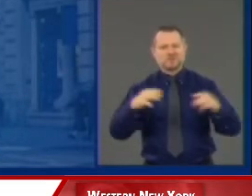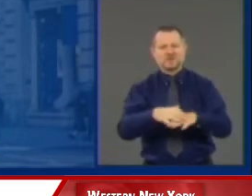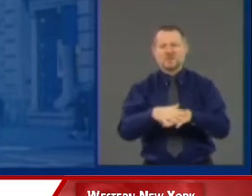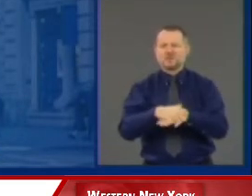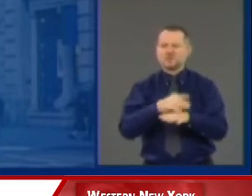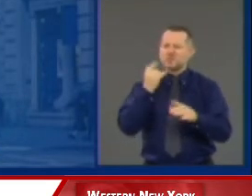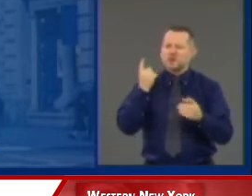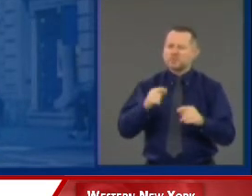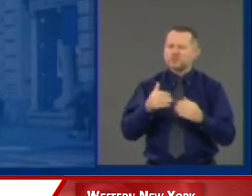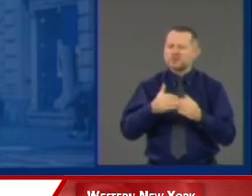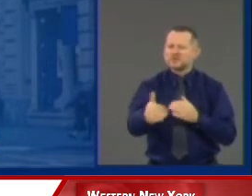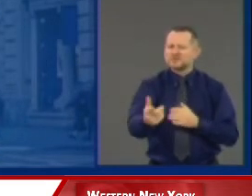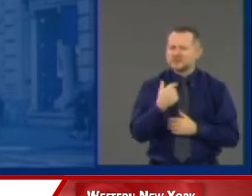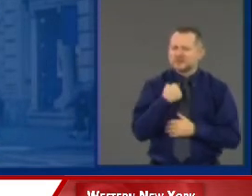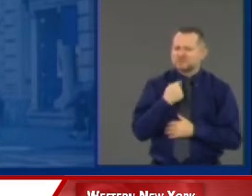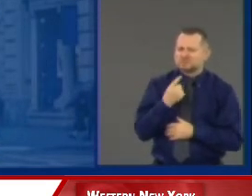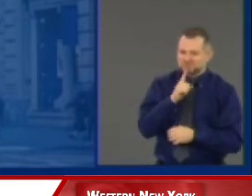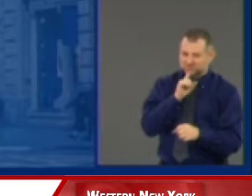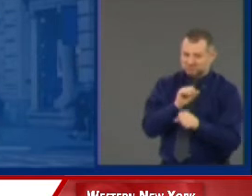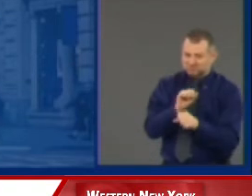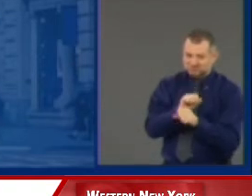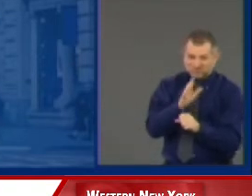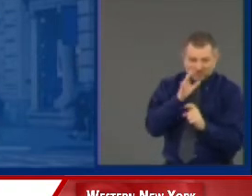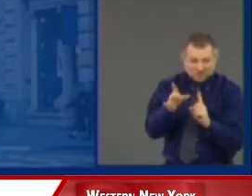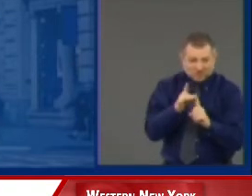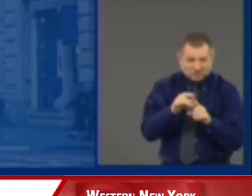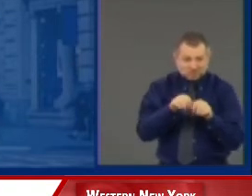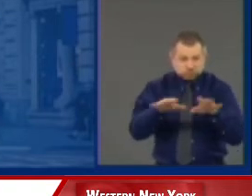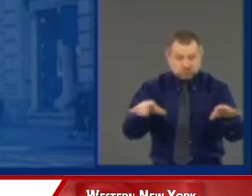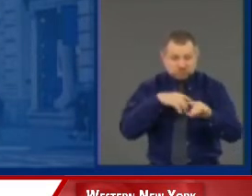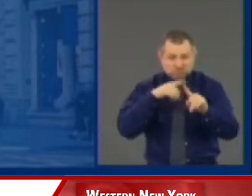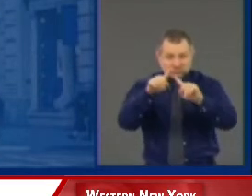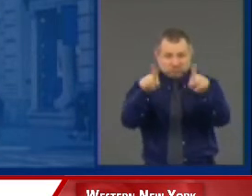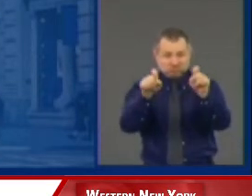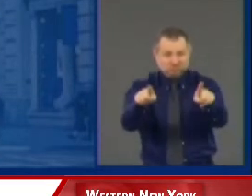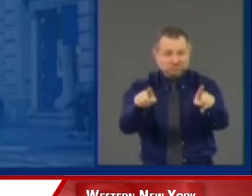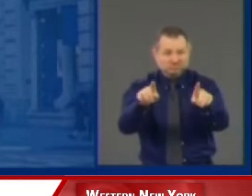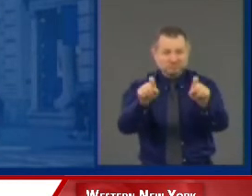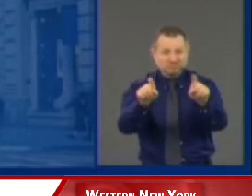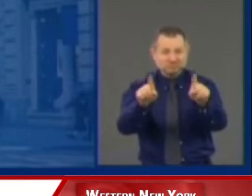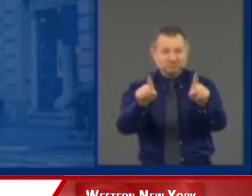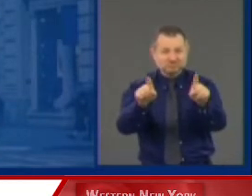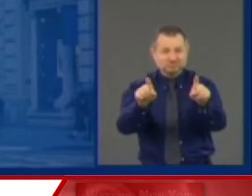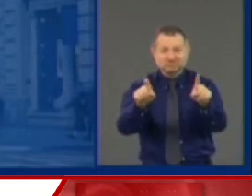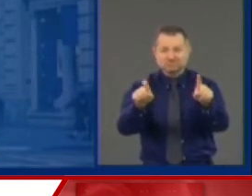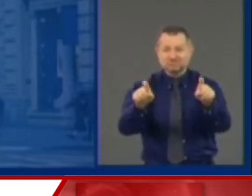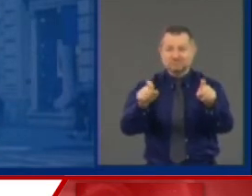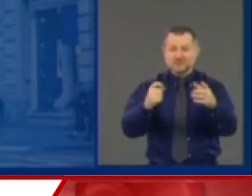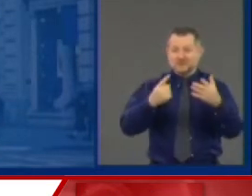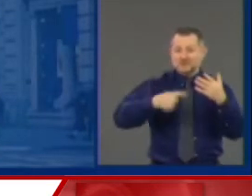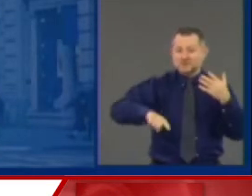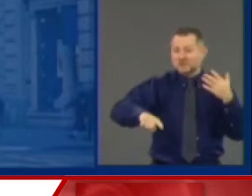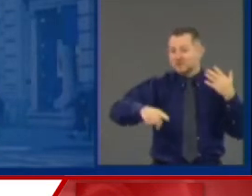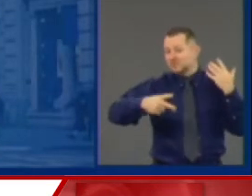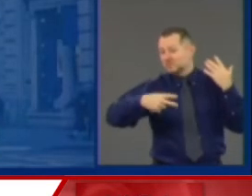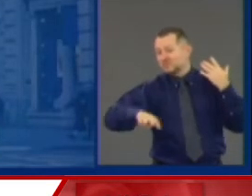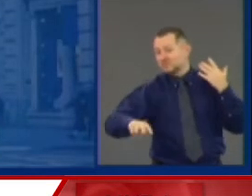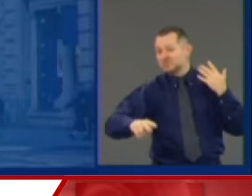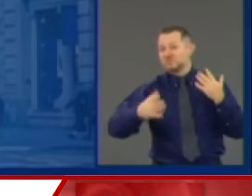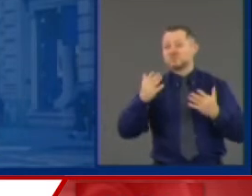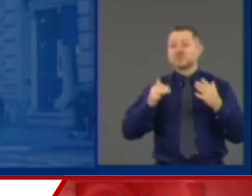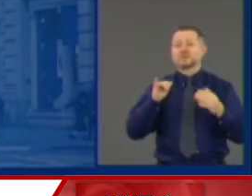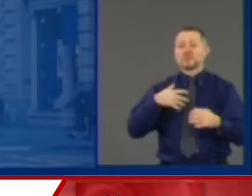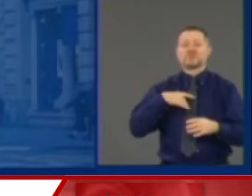We don't even know. We won't know, possibly for weeks, the nature of the